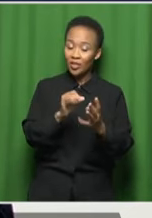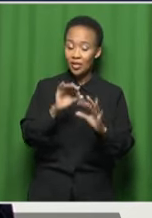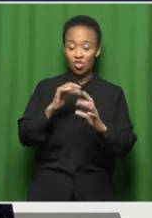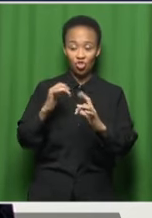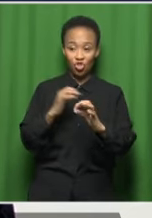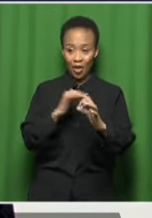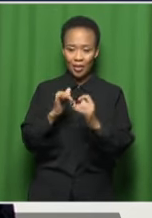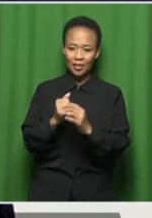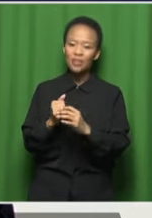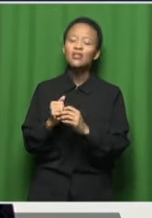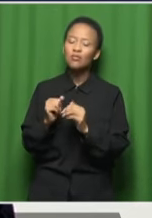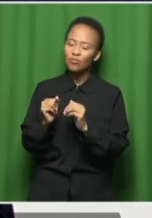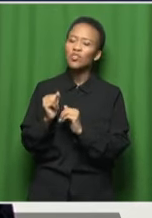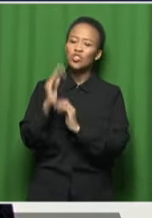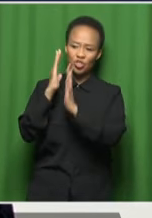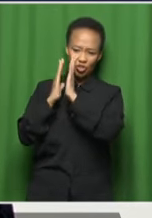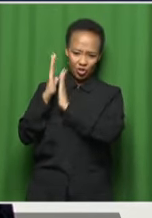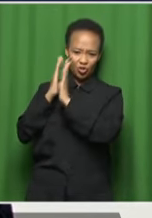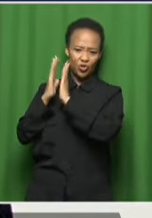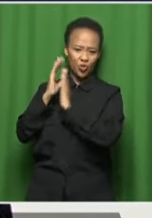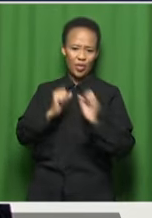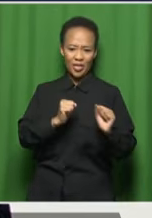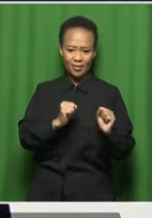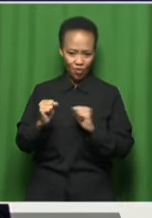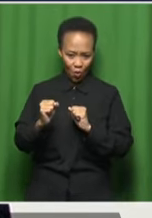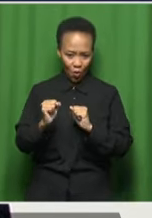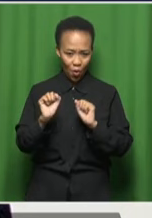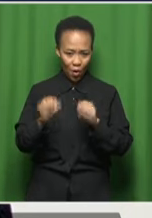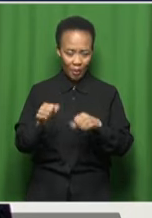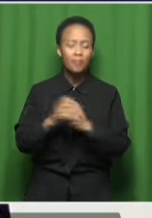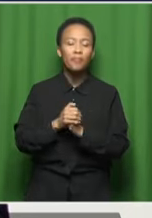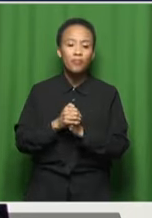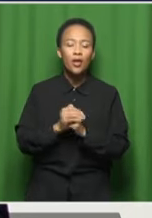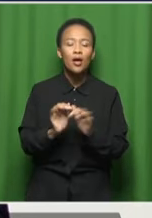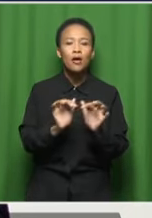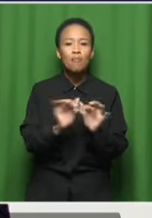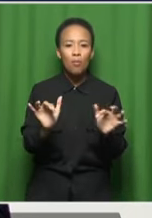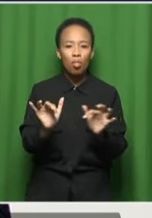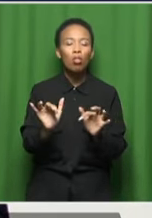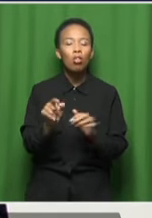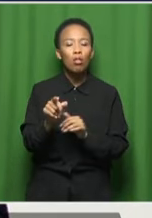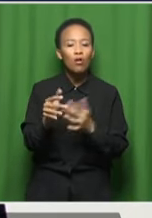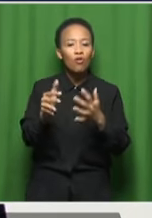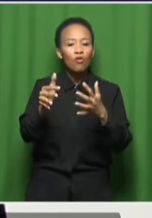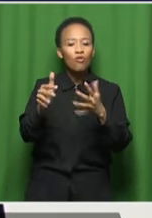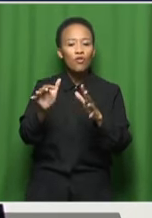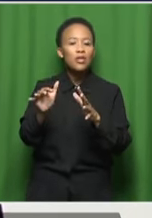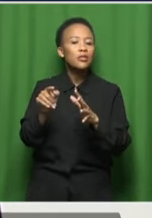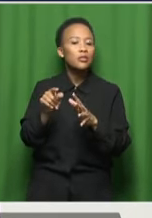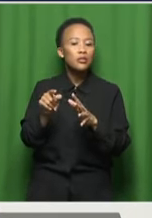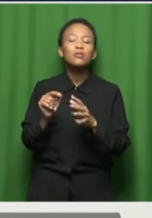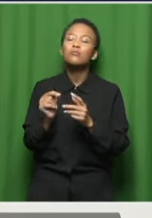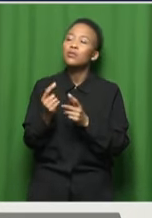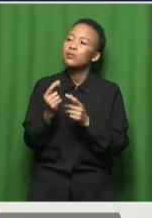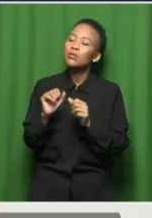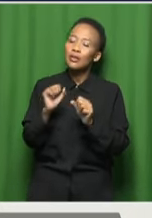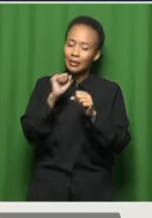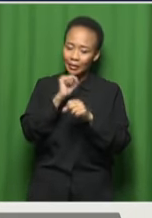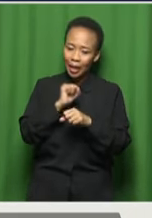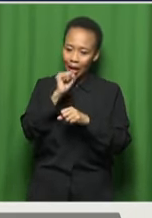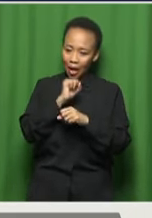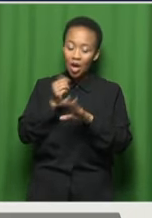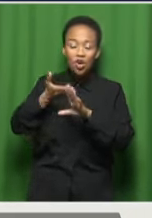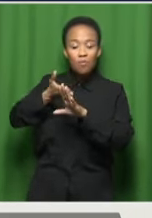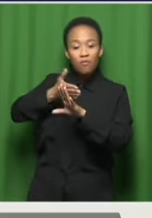from. And we see it a lot just in terms of the people that have come before us, the artists that have, you know, paved the